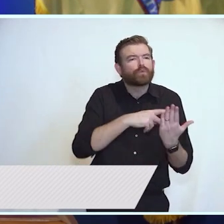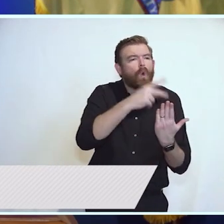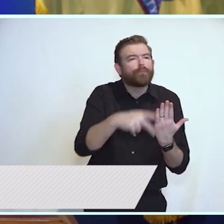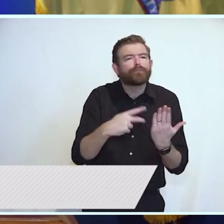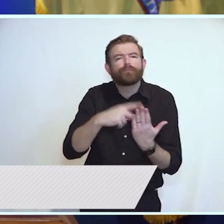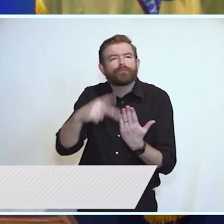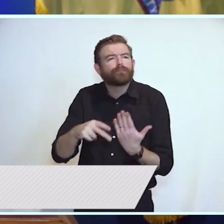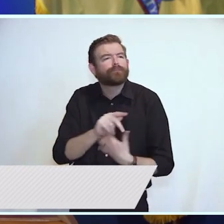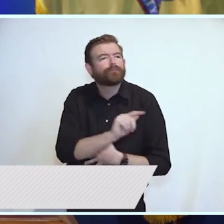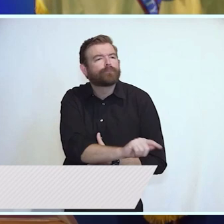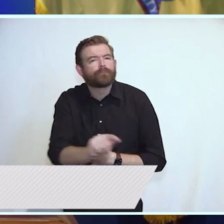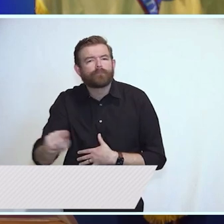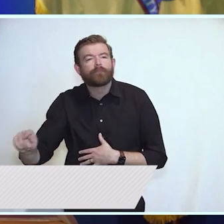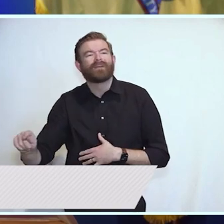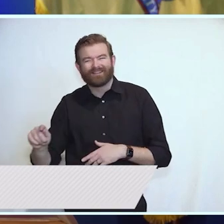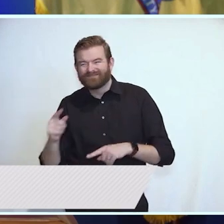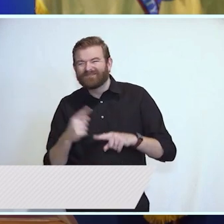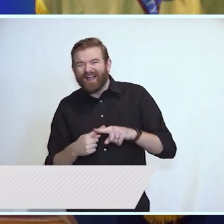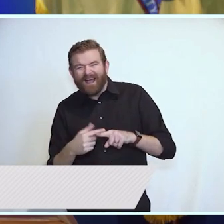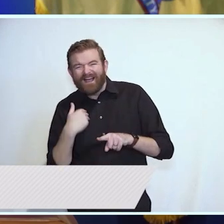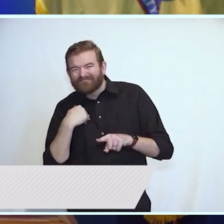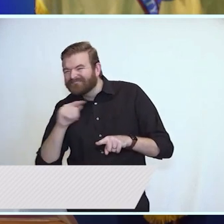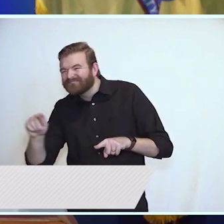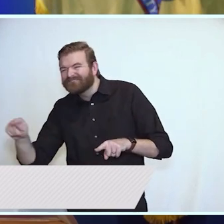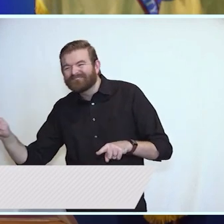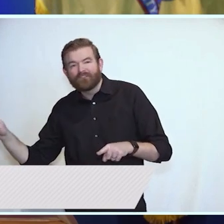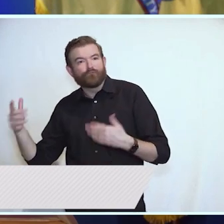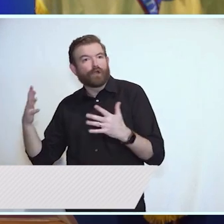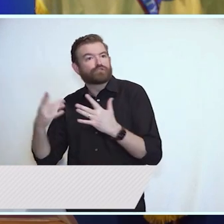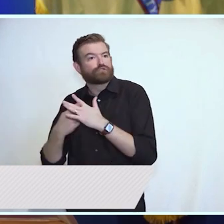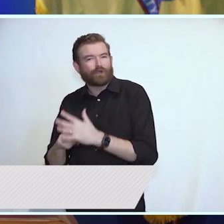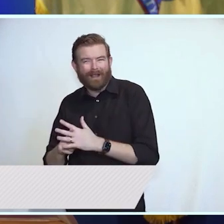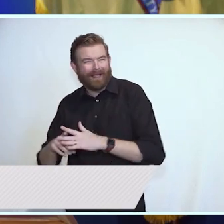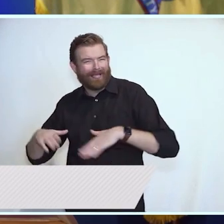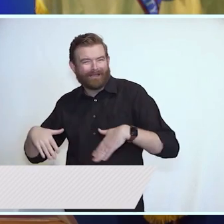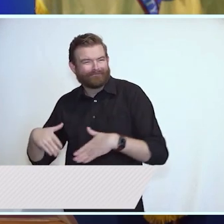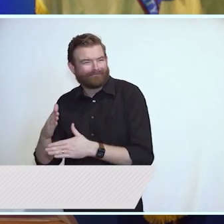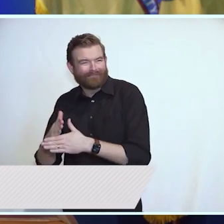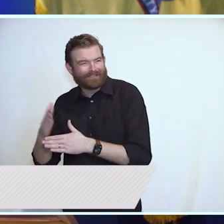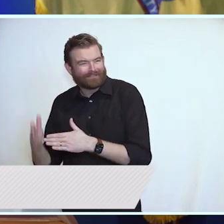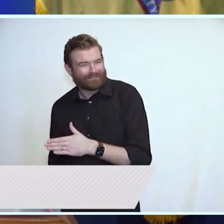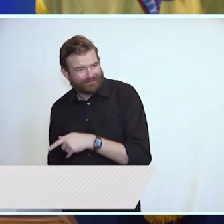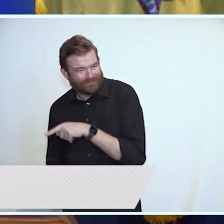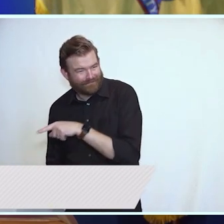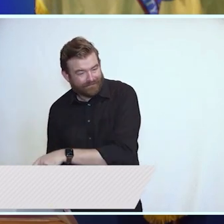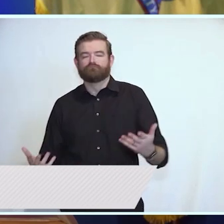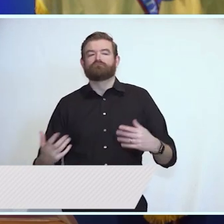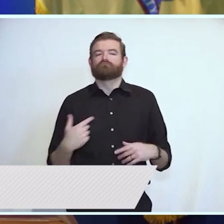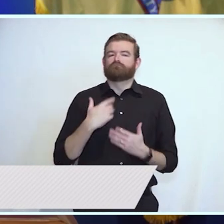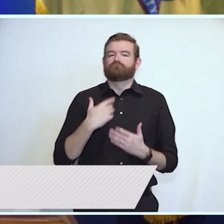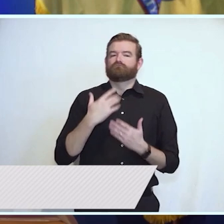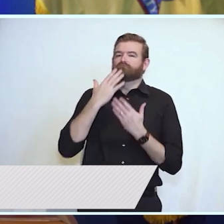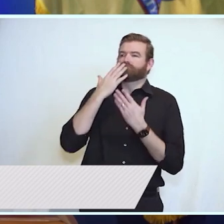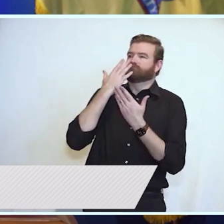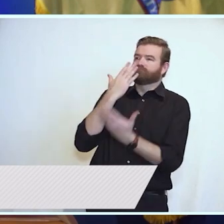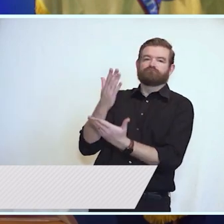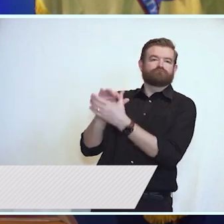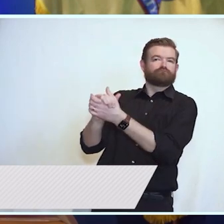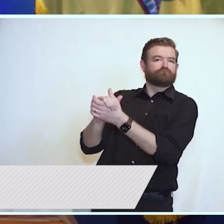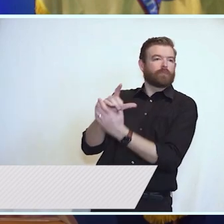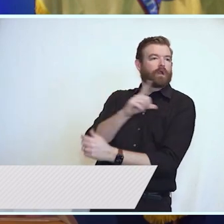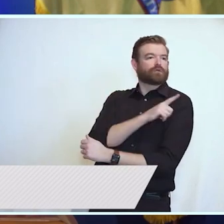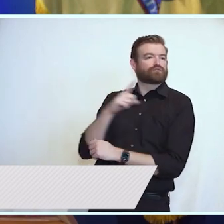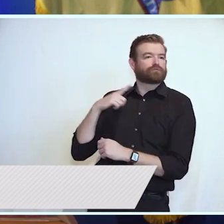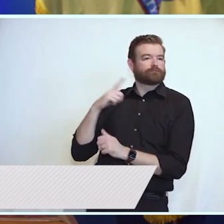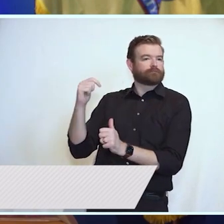2021 to attend to. I thank and congratulate the legislature on passing and sending to